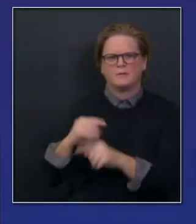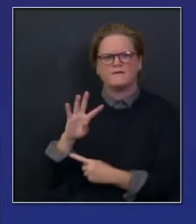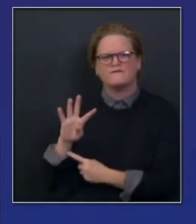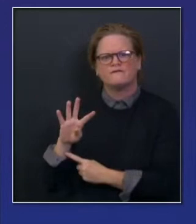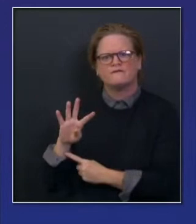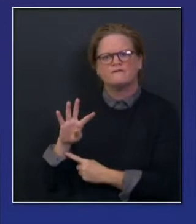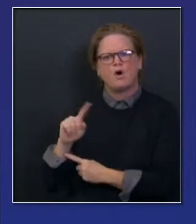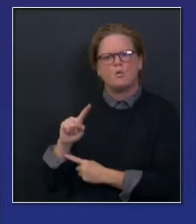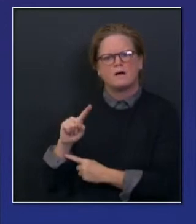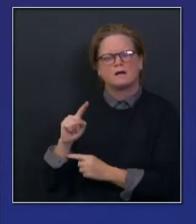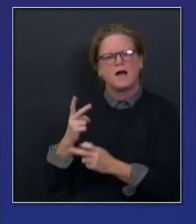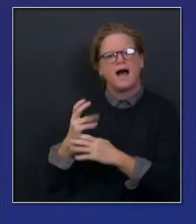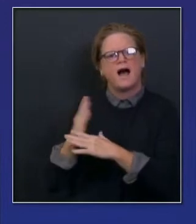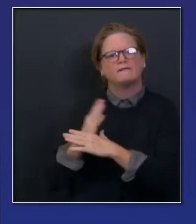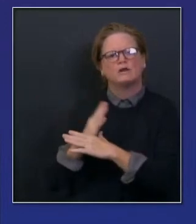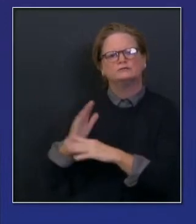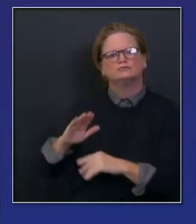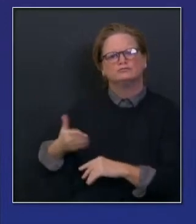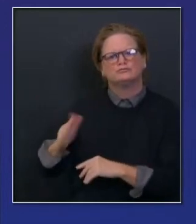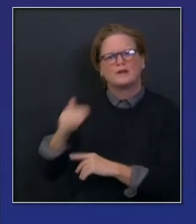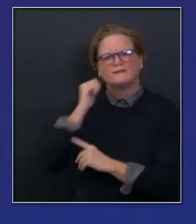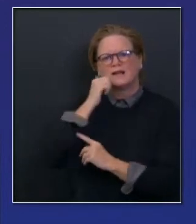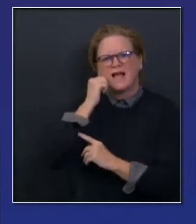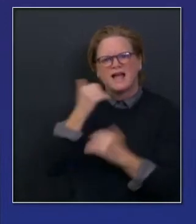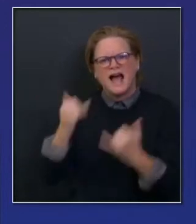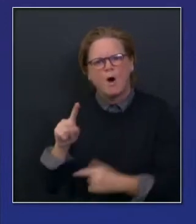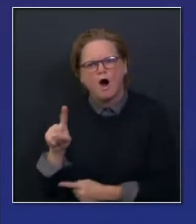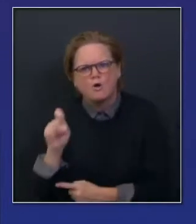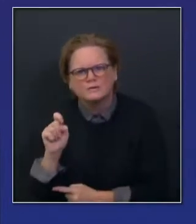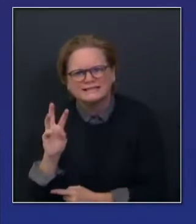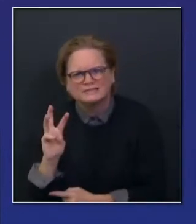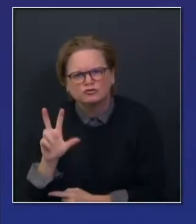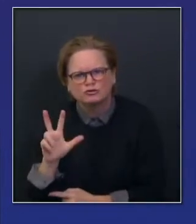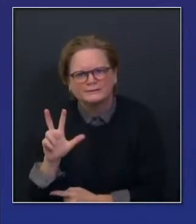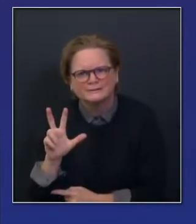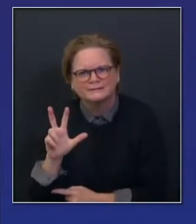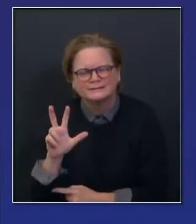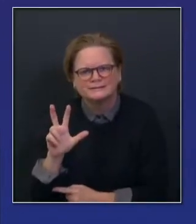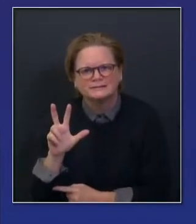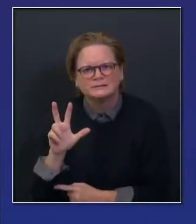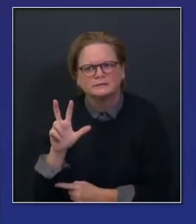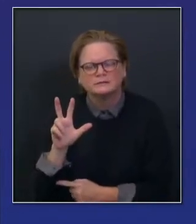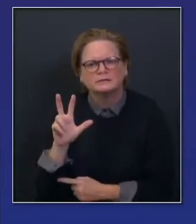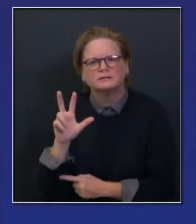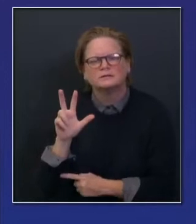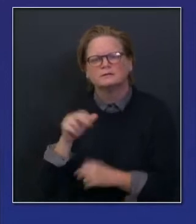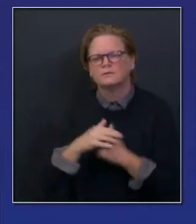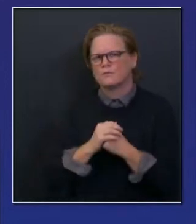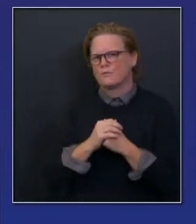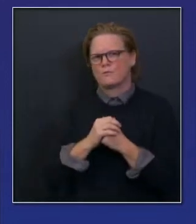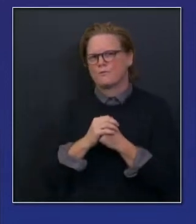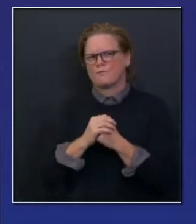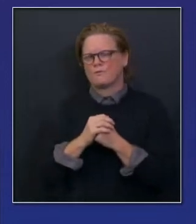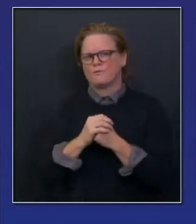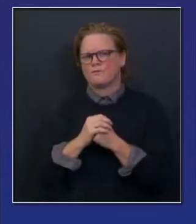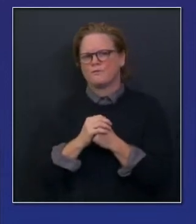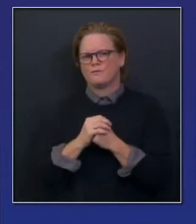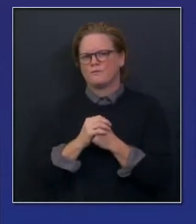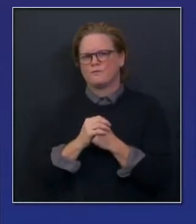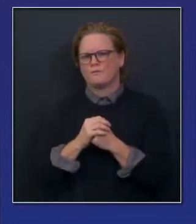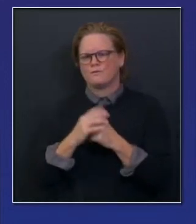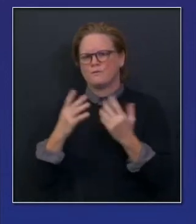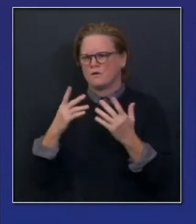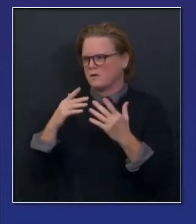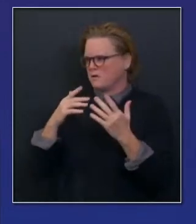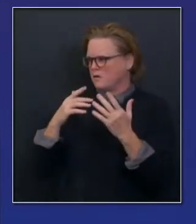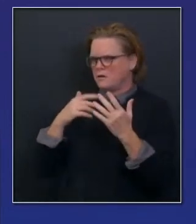Think about if we continue down the path we're on, what that January 14th number may look like. If